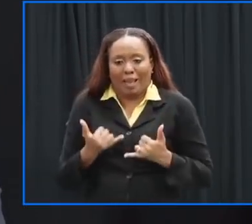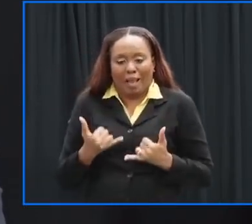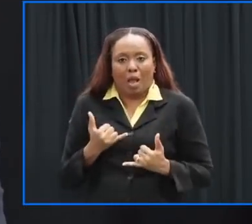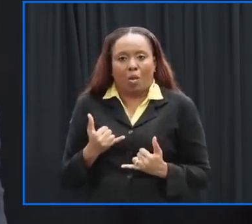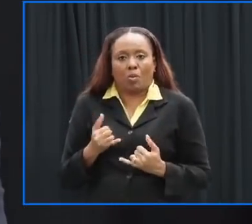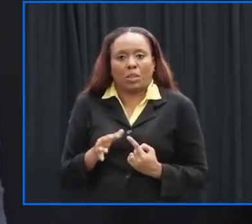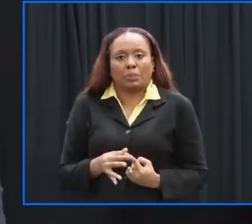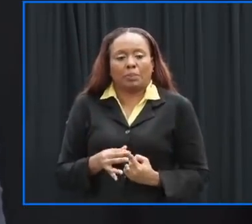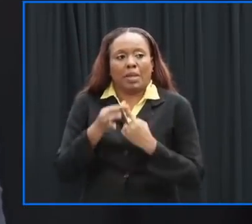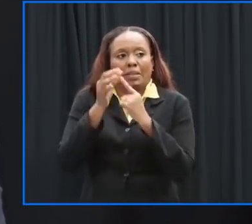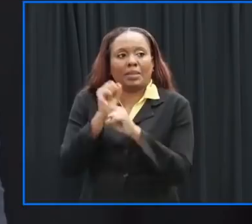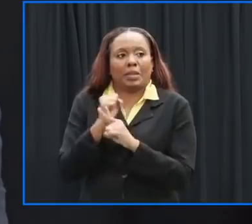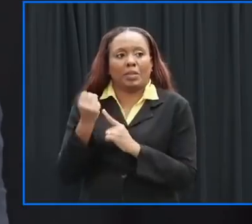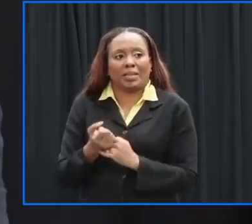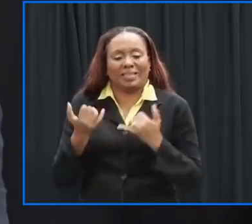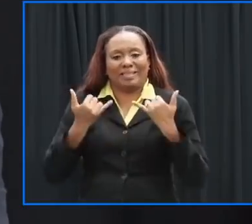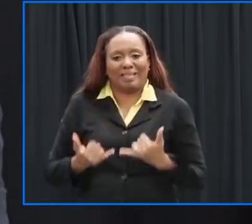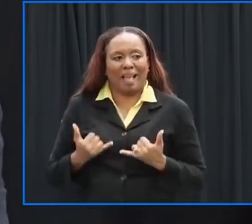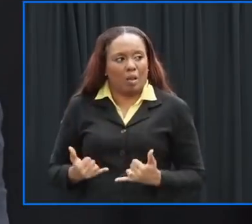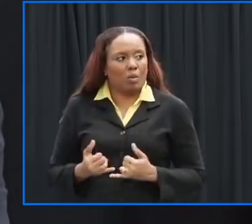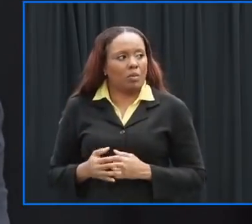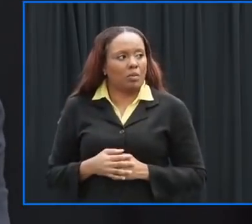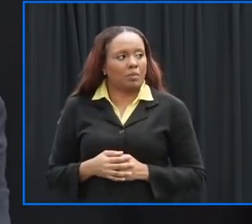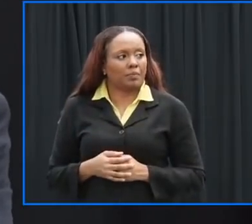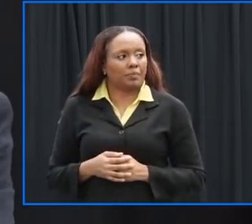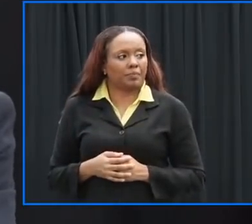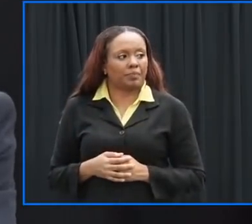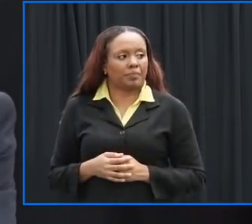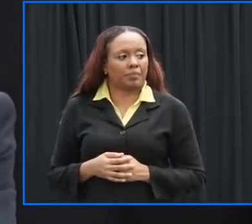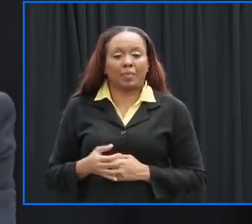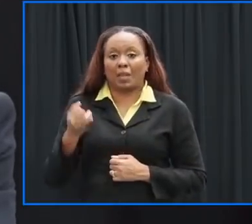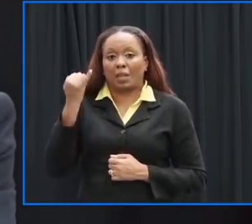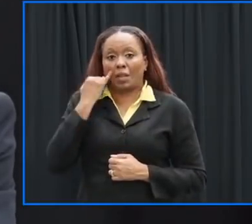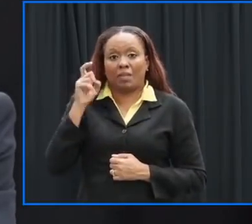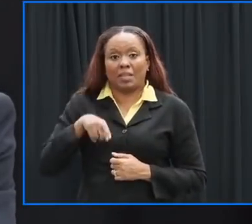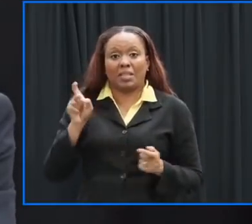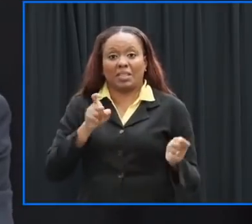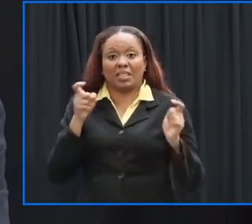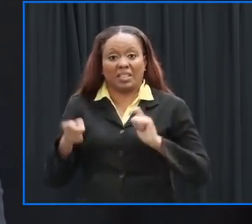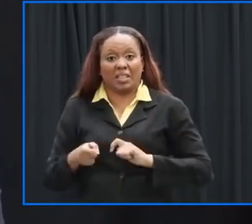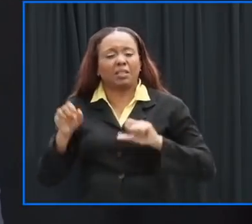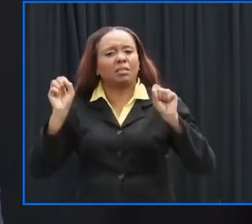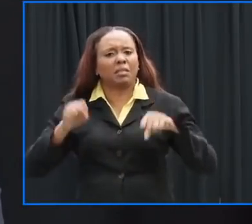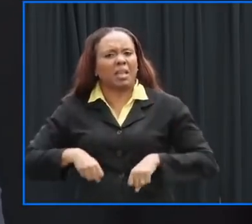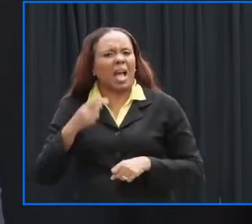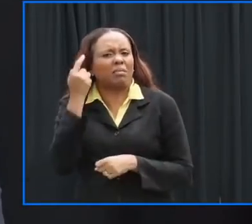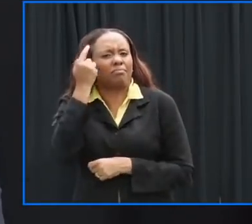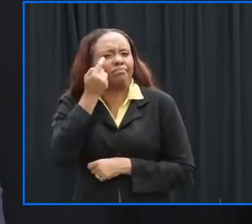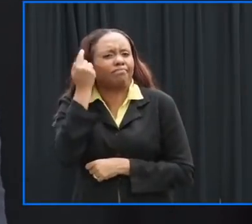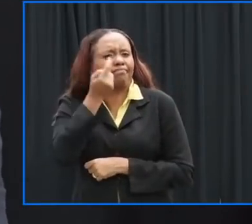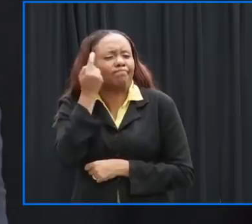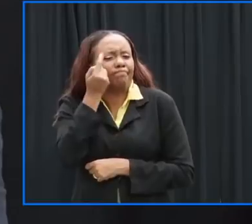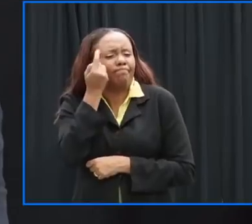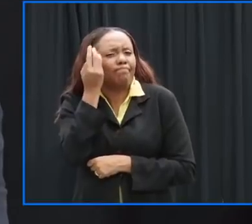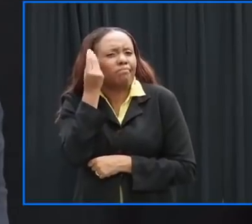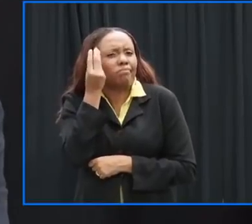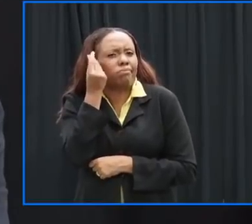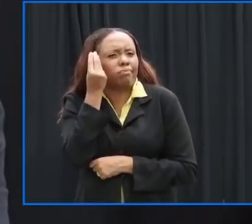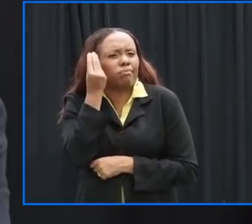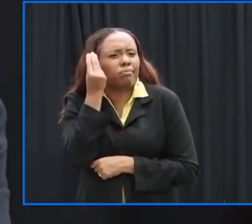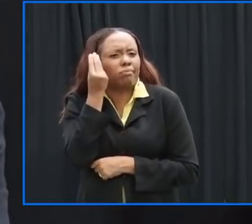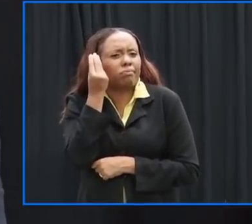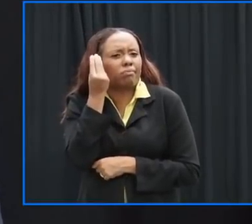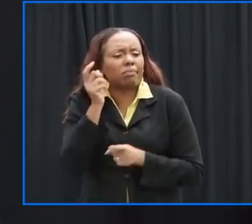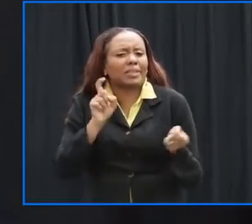that have to be moved uh should circumstances require it we can always rethink that uh but for the moment this